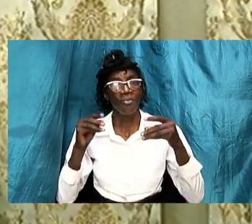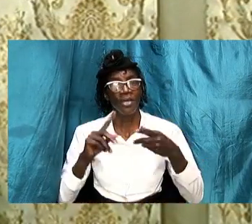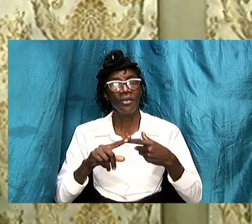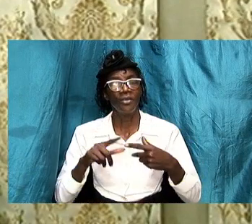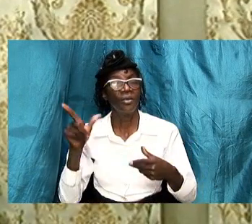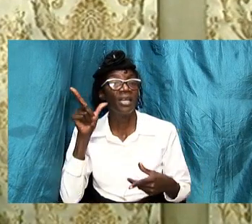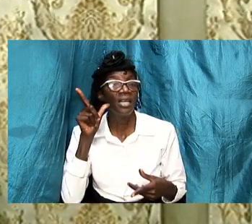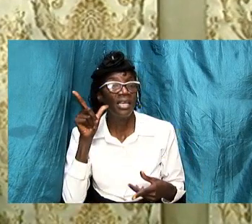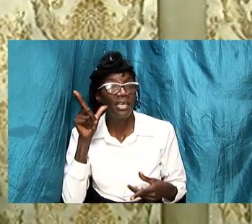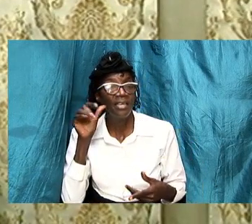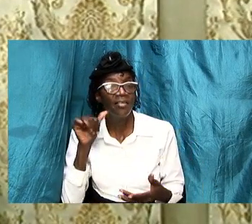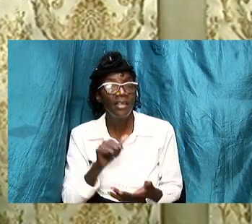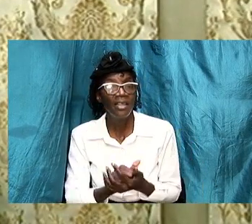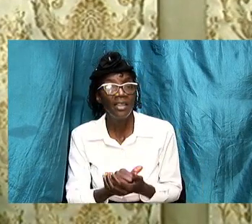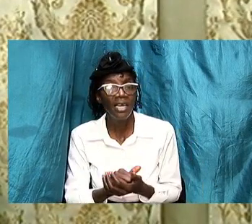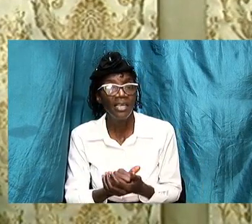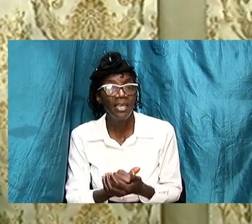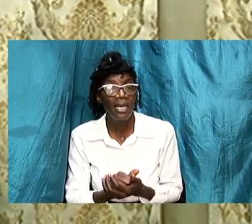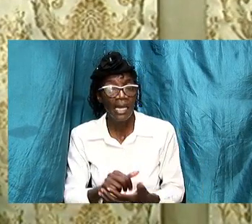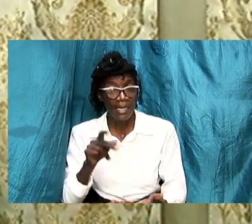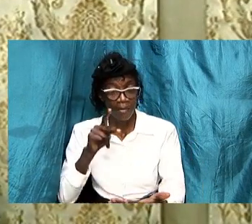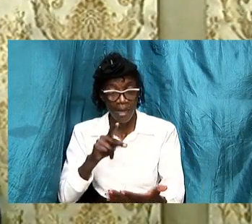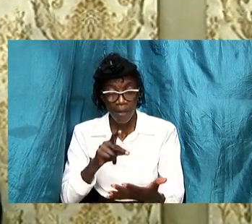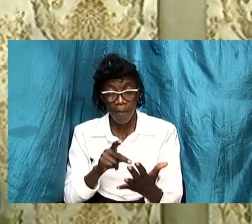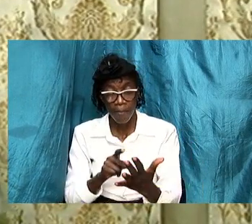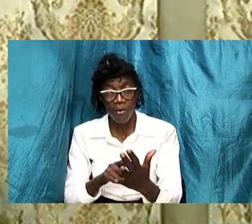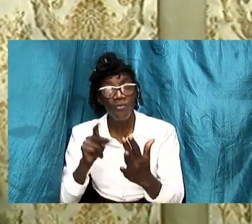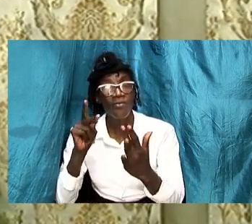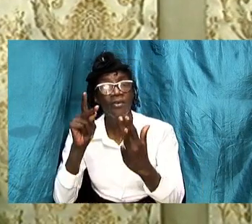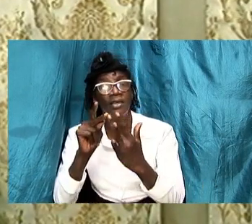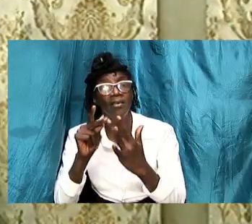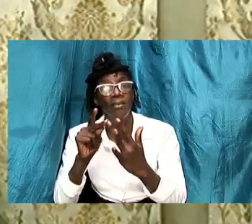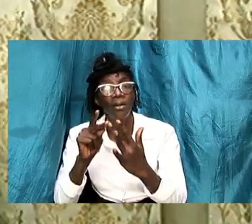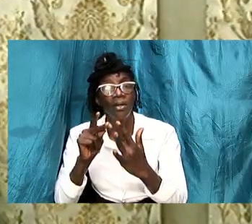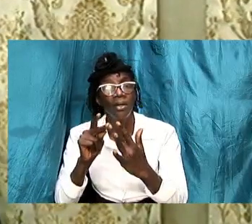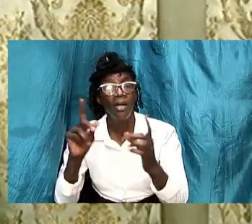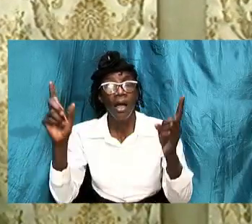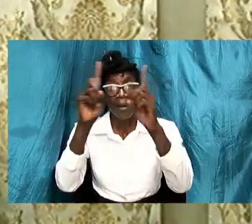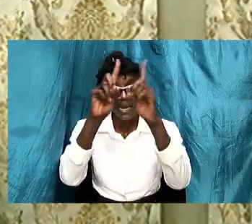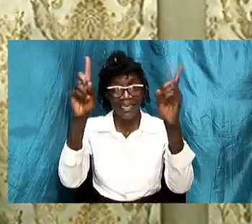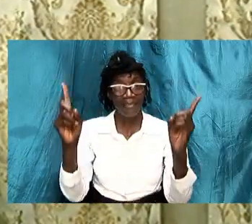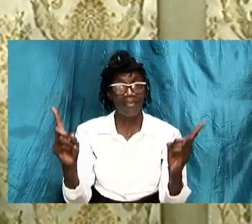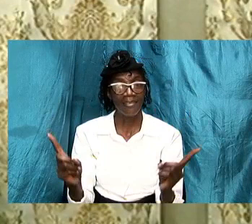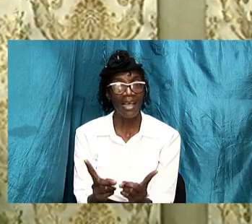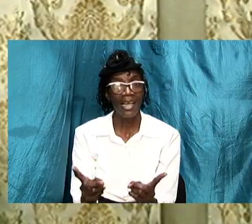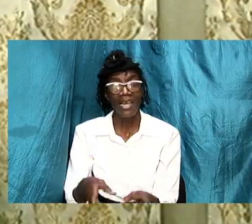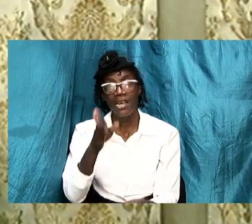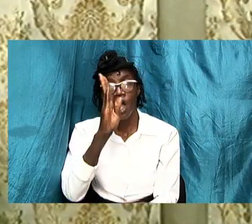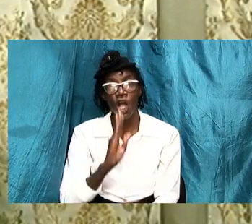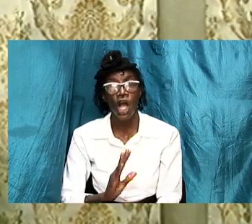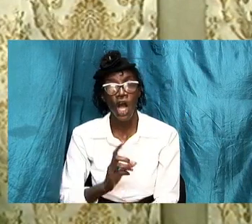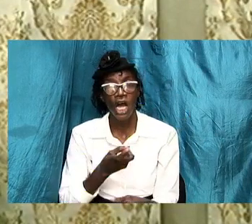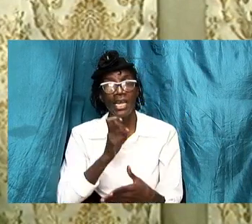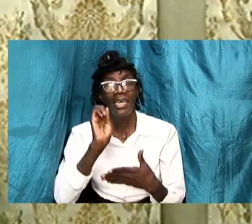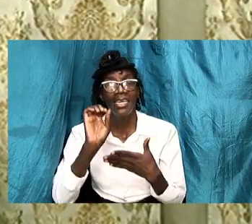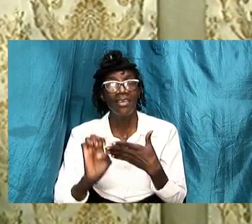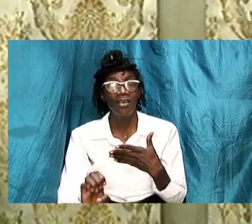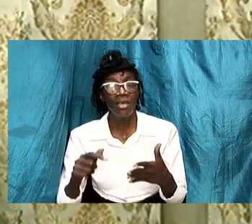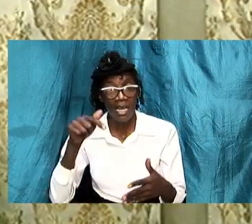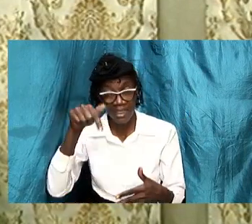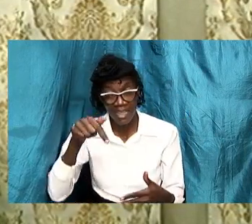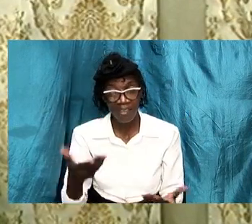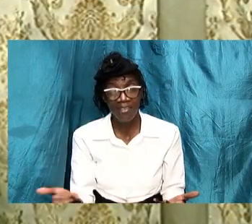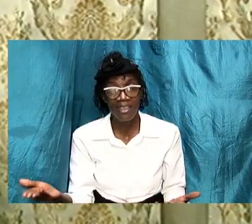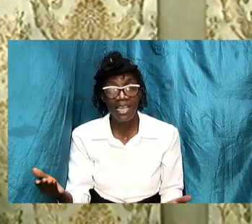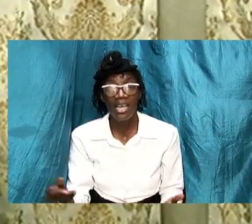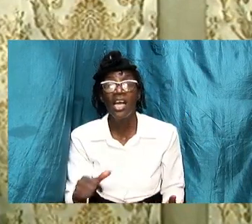ladies that it is a principle it is by design that god has done this thing and it is unchangeable